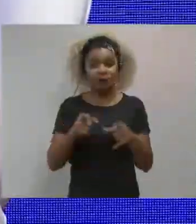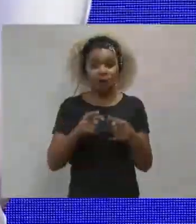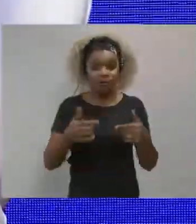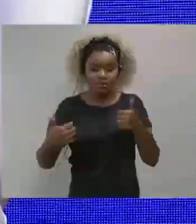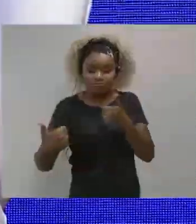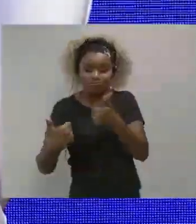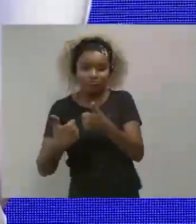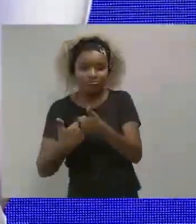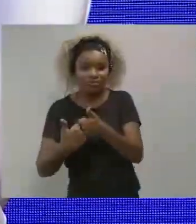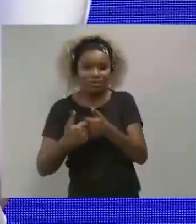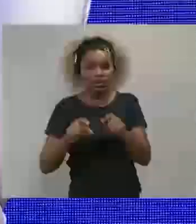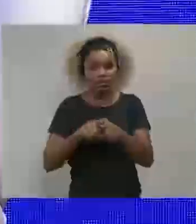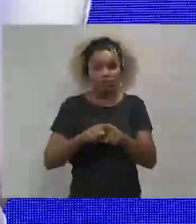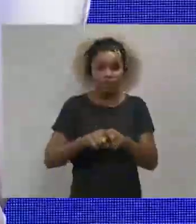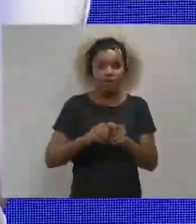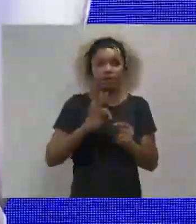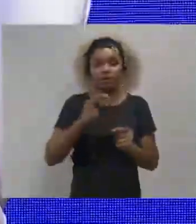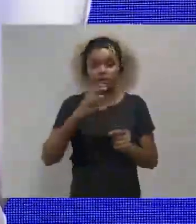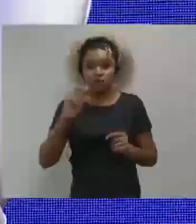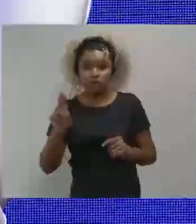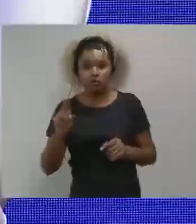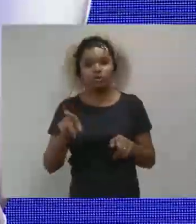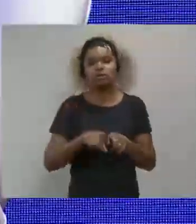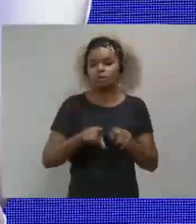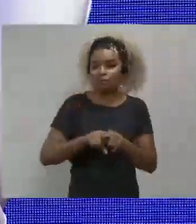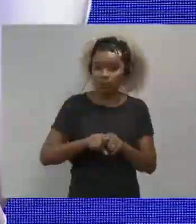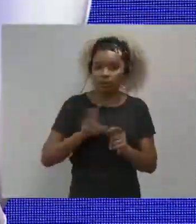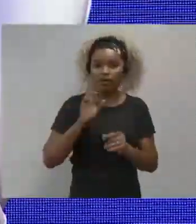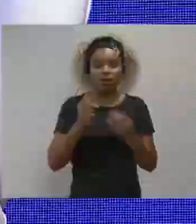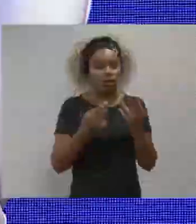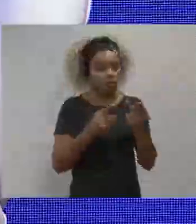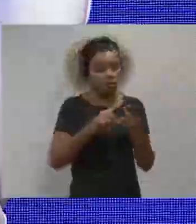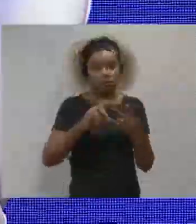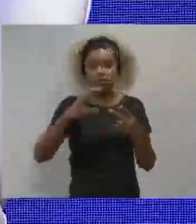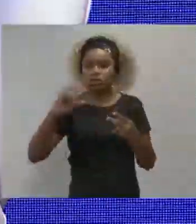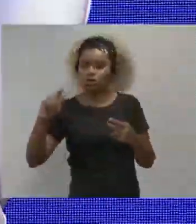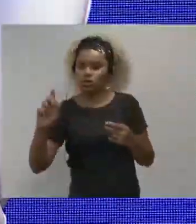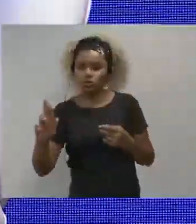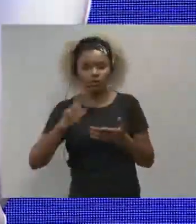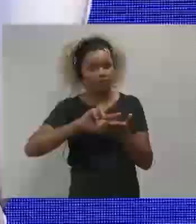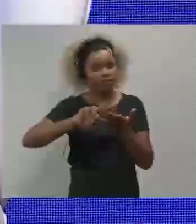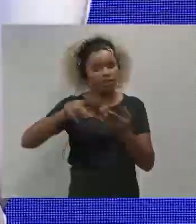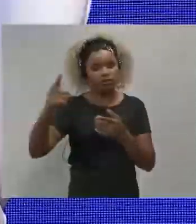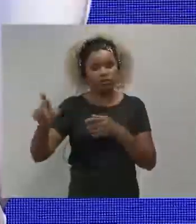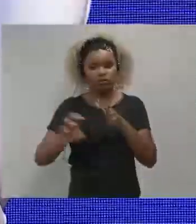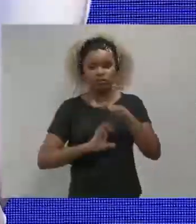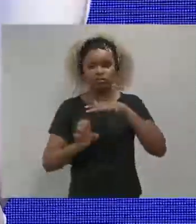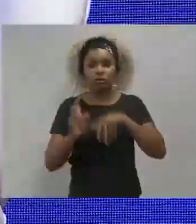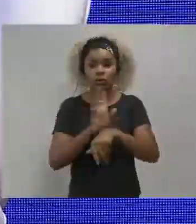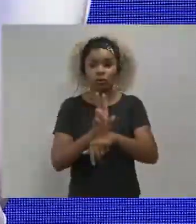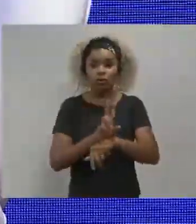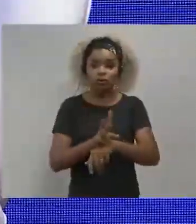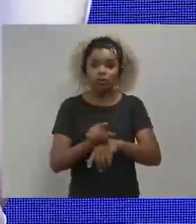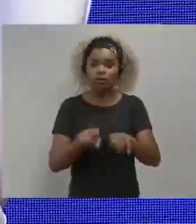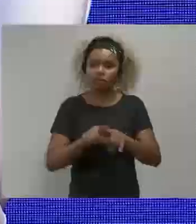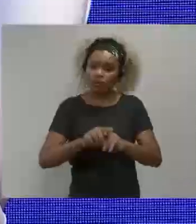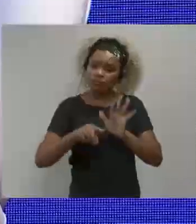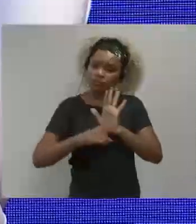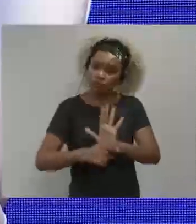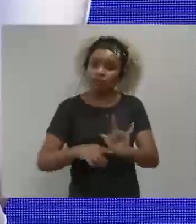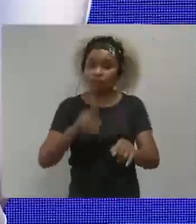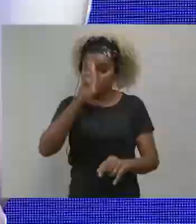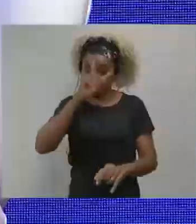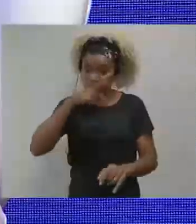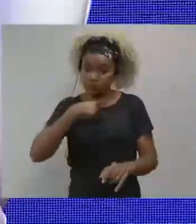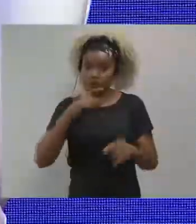with a tax period's register. So to the court, so the court can go to CGU and